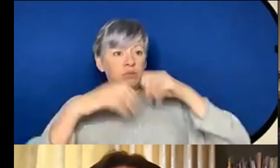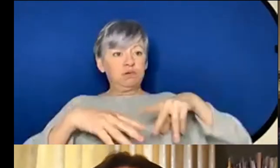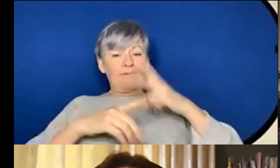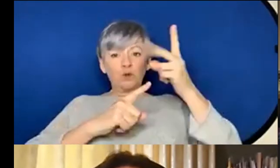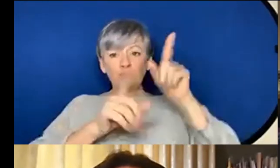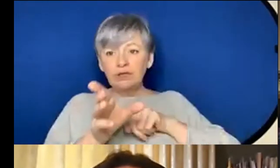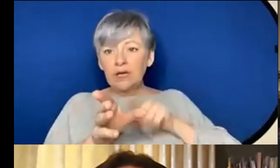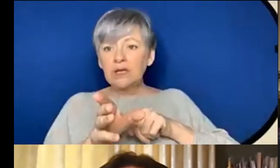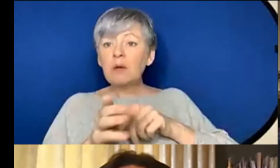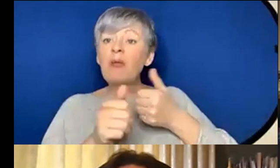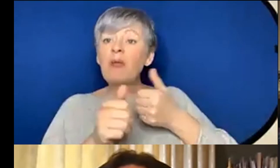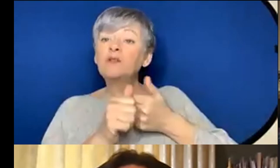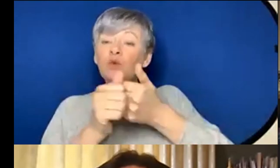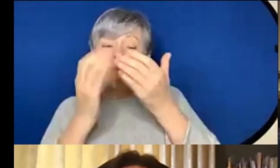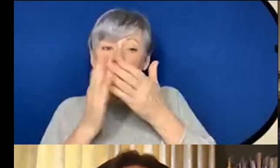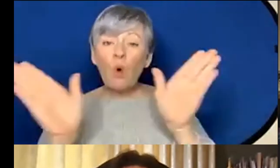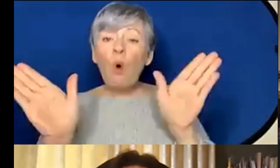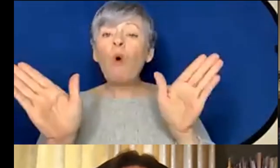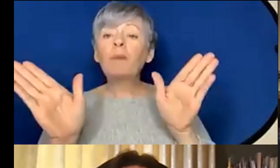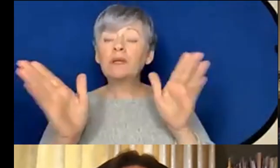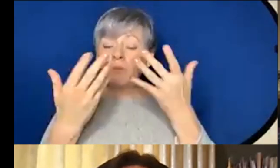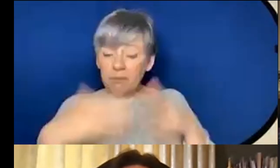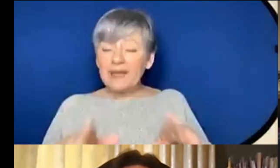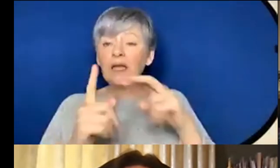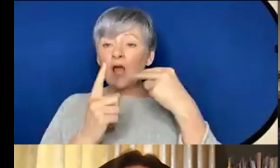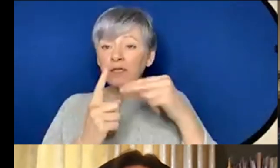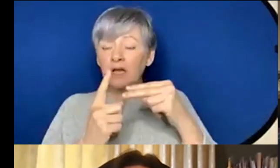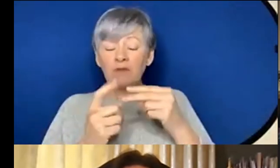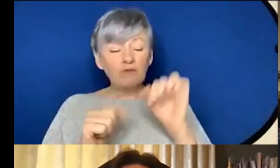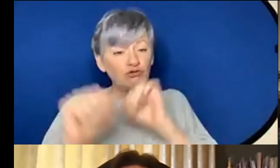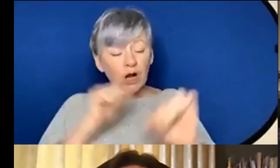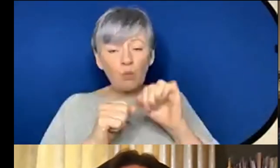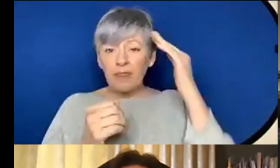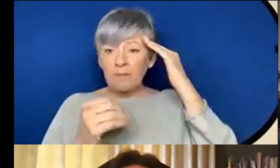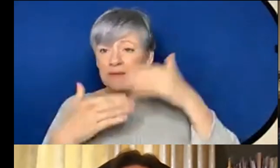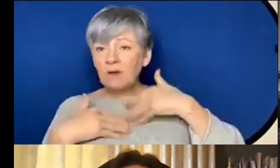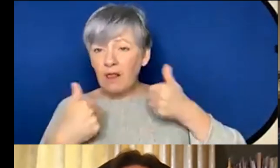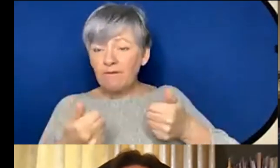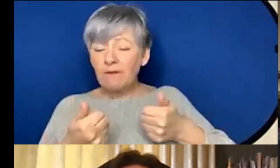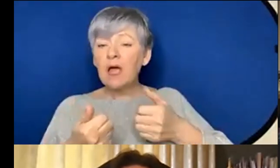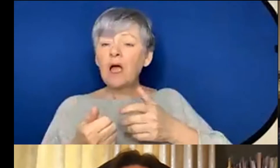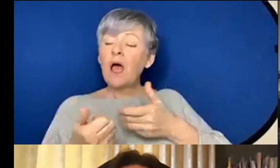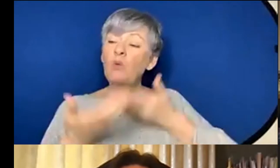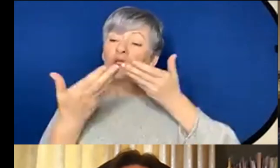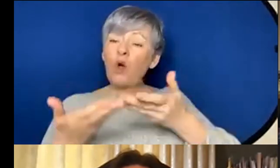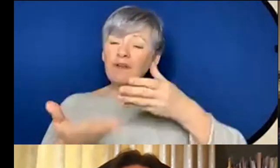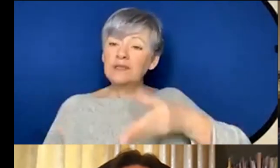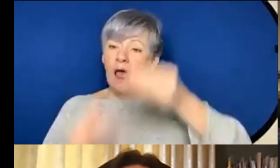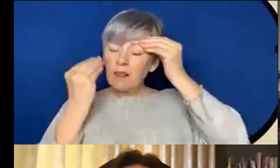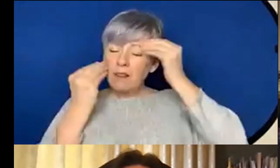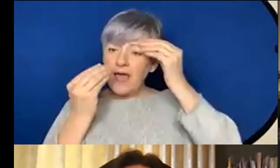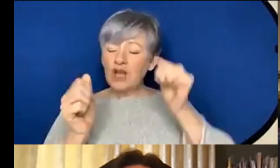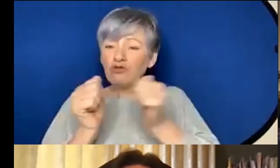other support I was open about being autistic and about struggling with mental health um and I was offered a learning agreement from the RCS's disability